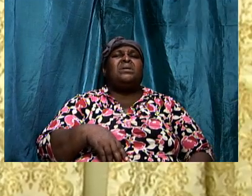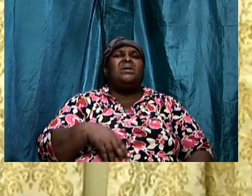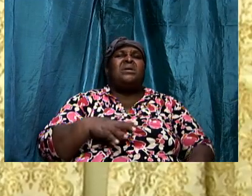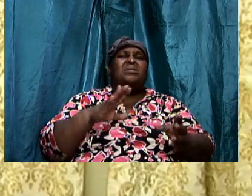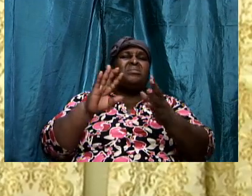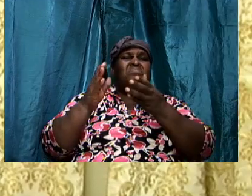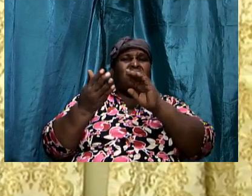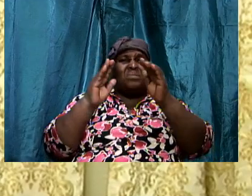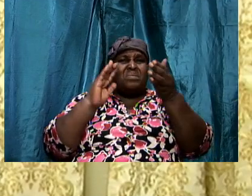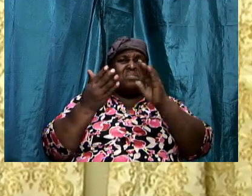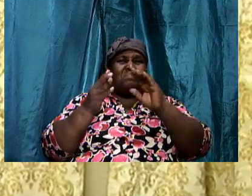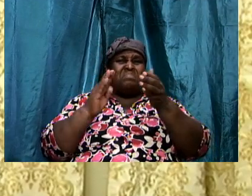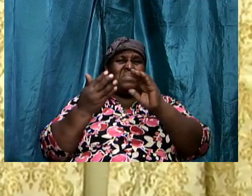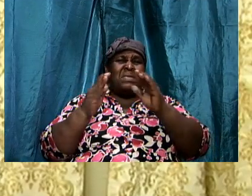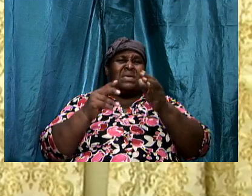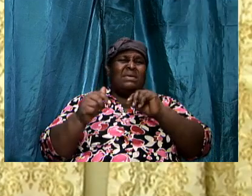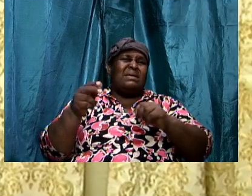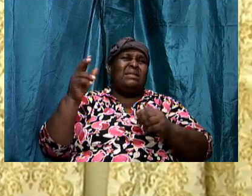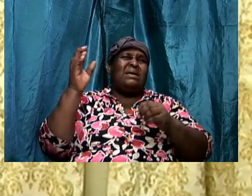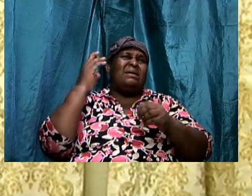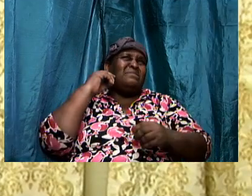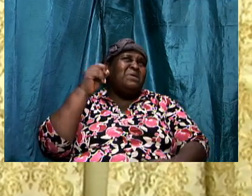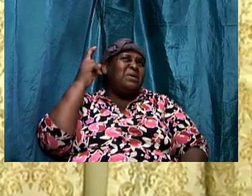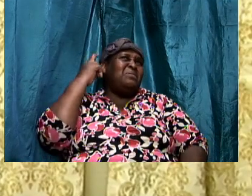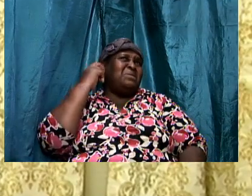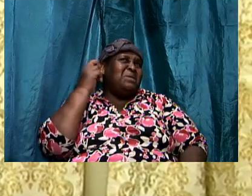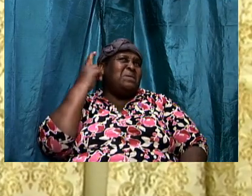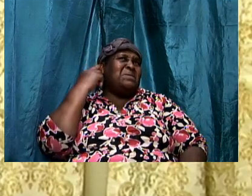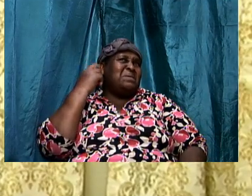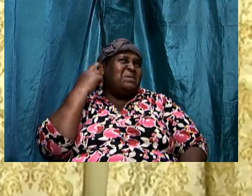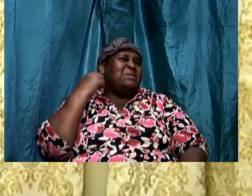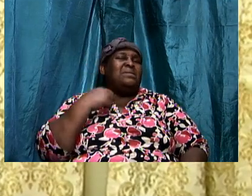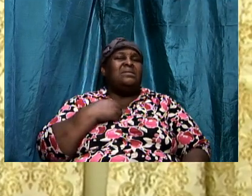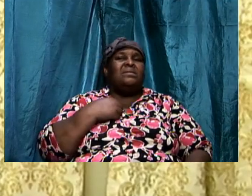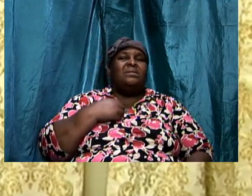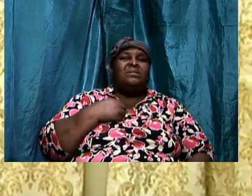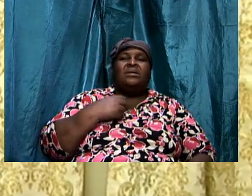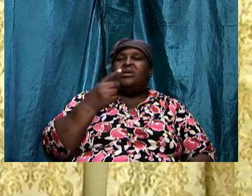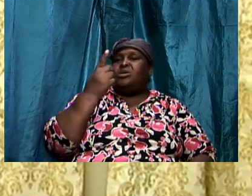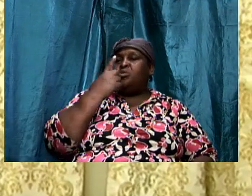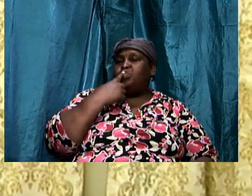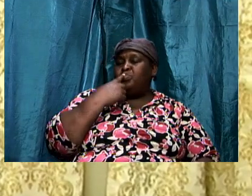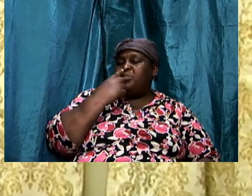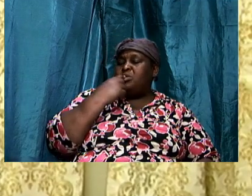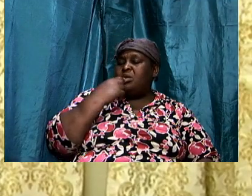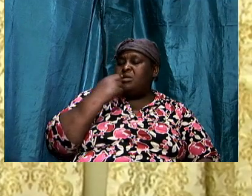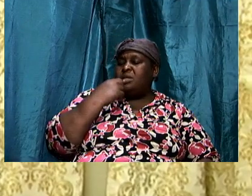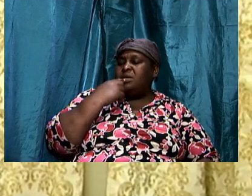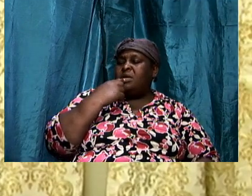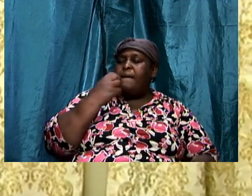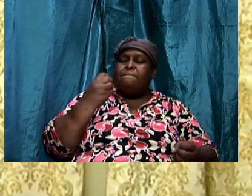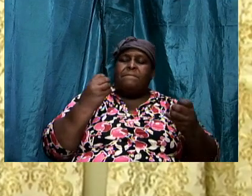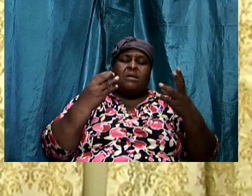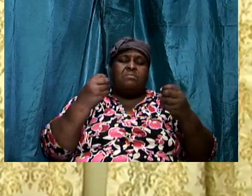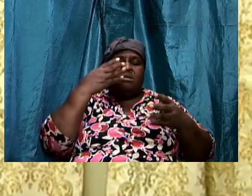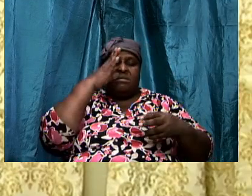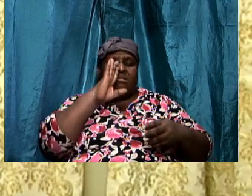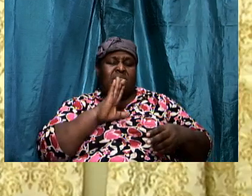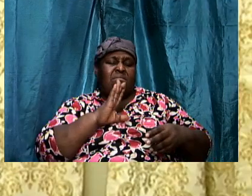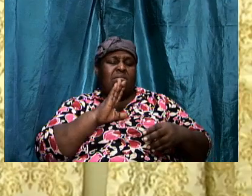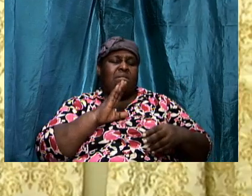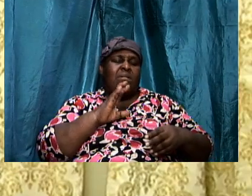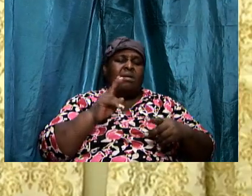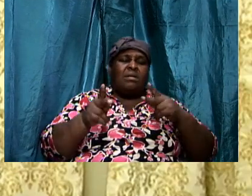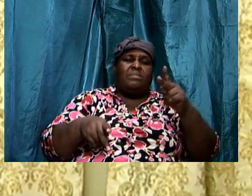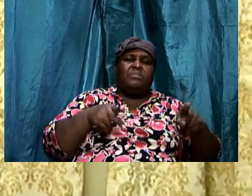buzz word. In terms of this particular scripture. On the lips of many of God's people. Oh, I know I'm engaged in